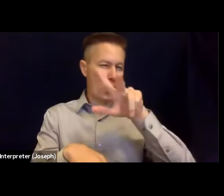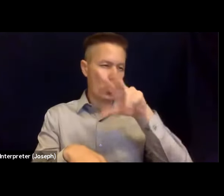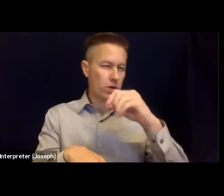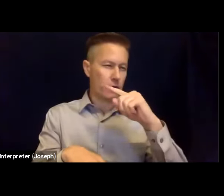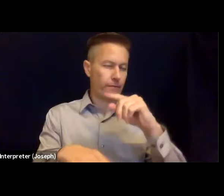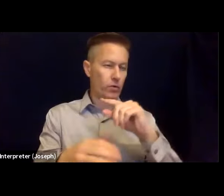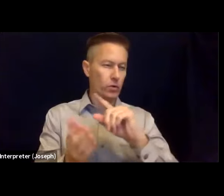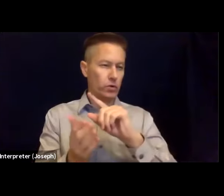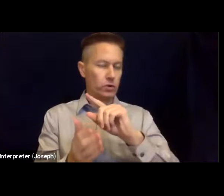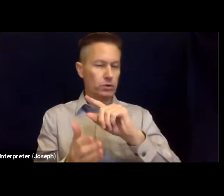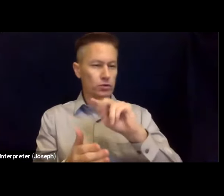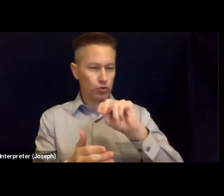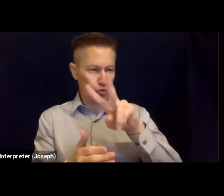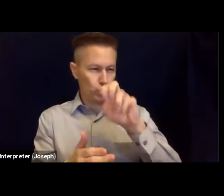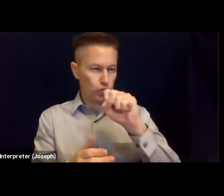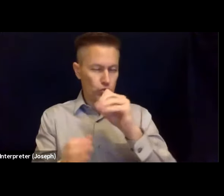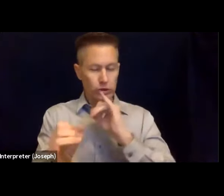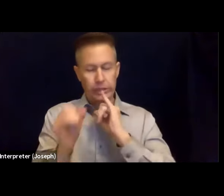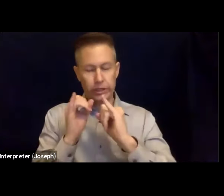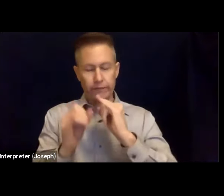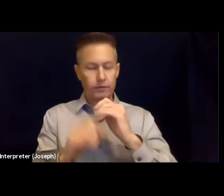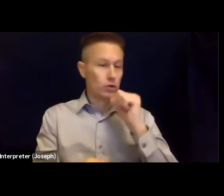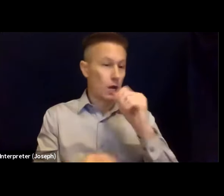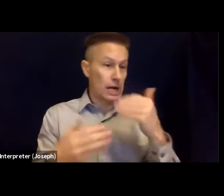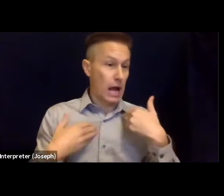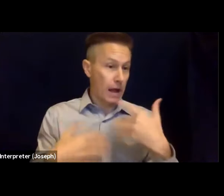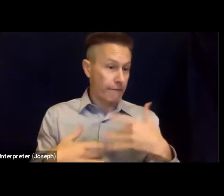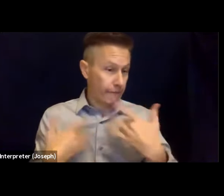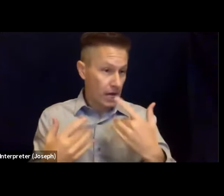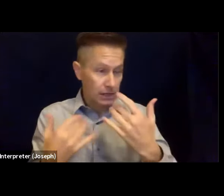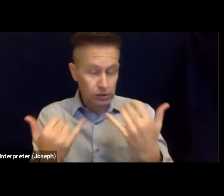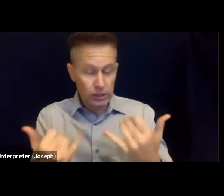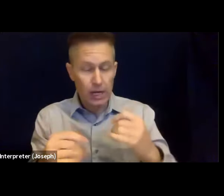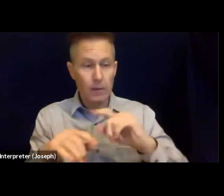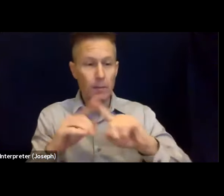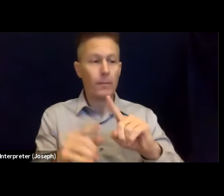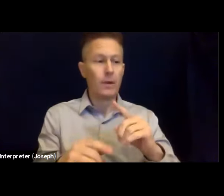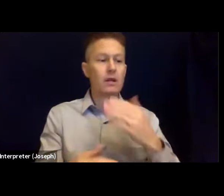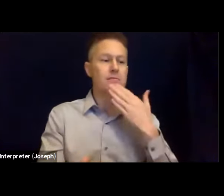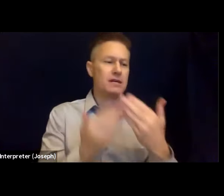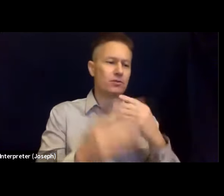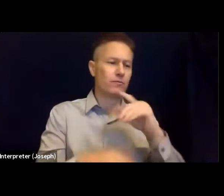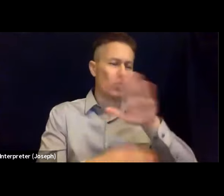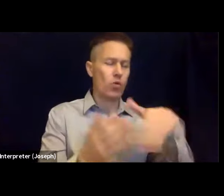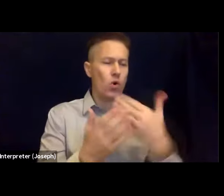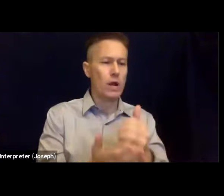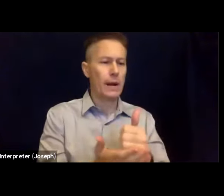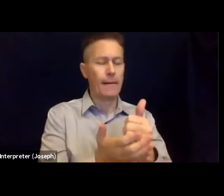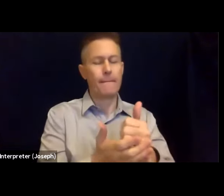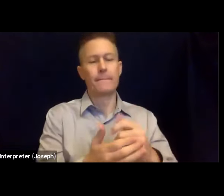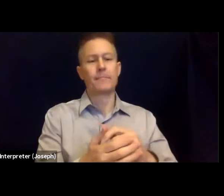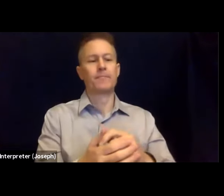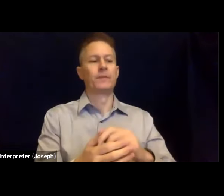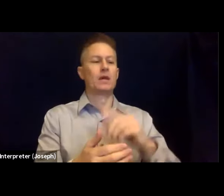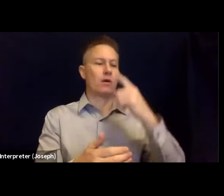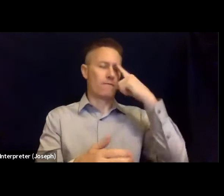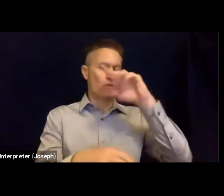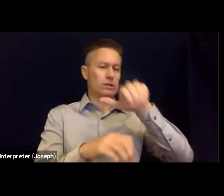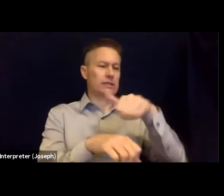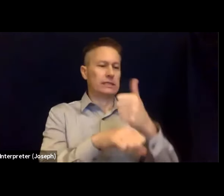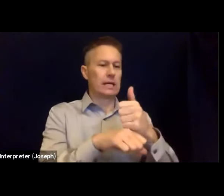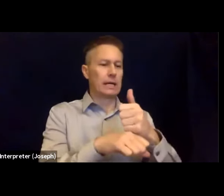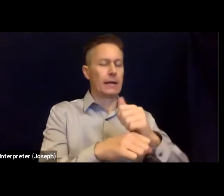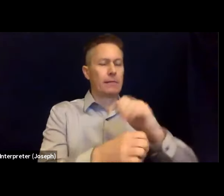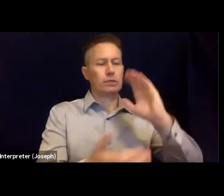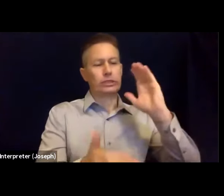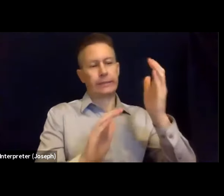even though we're not having that type of event. And also thank you for setting up the big shaker for some media interviews in SoCal in the Bay Area